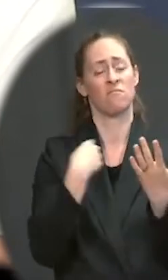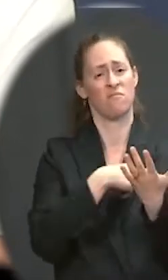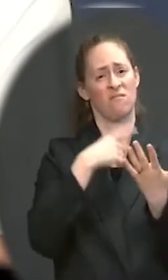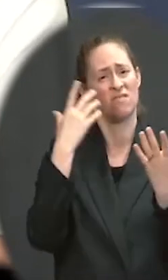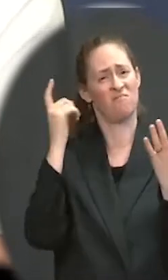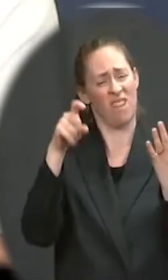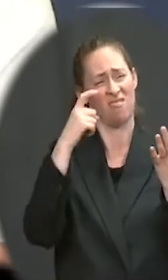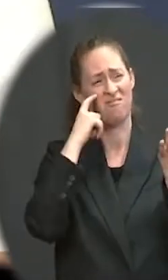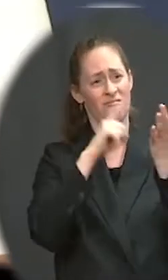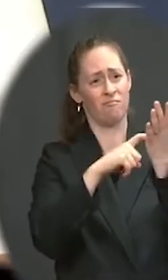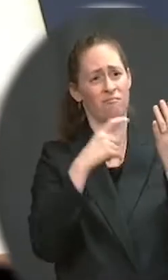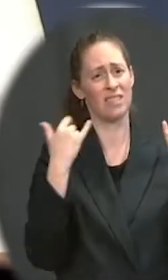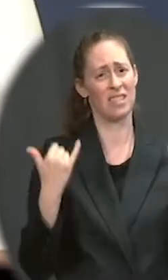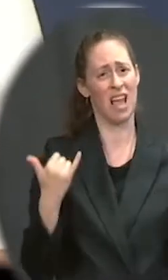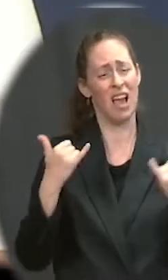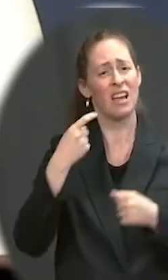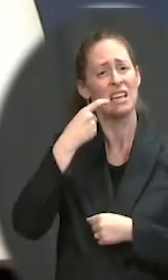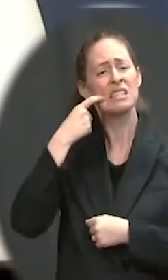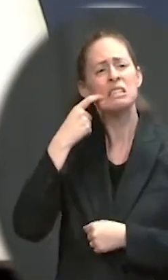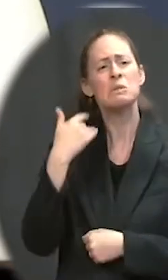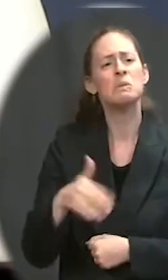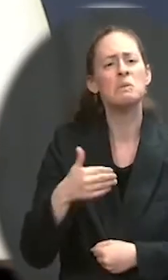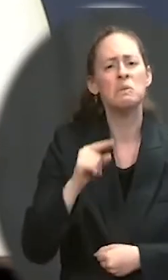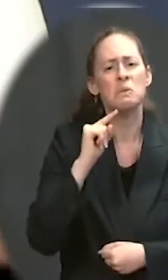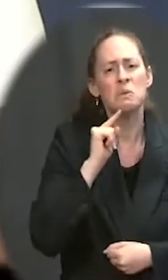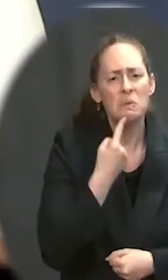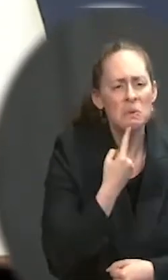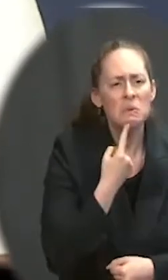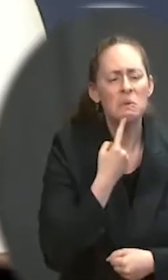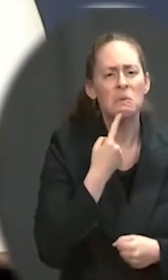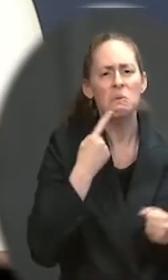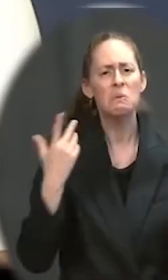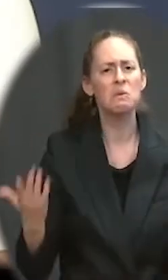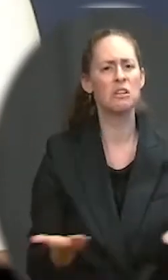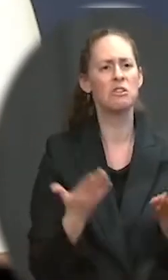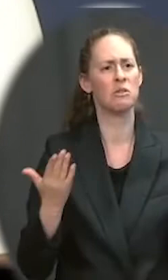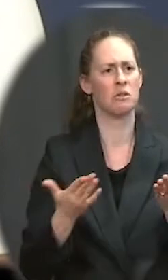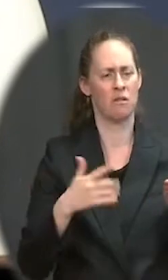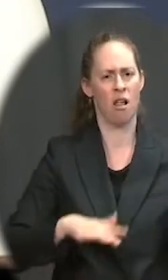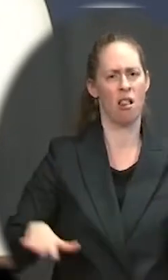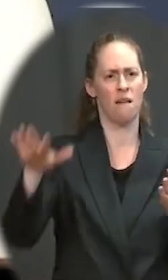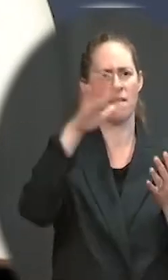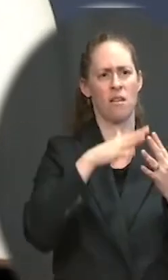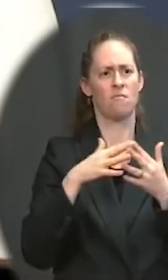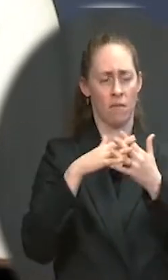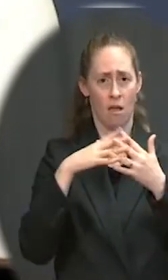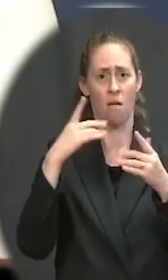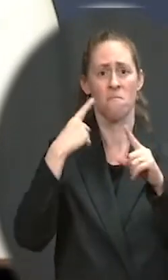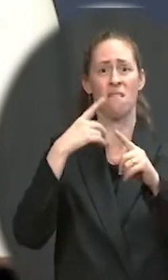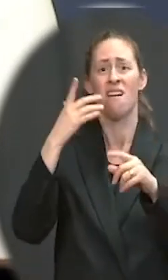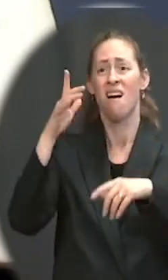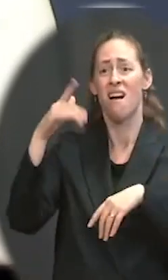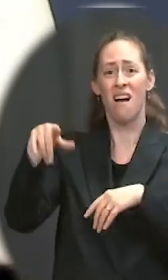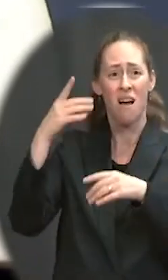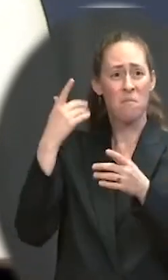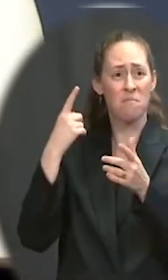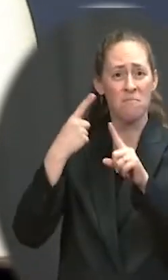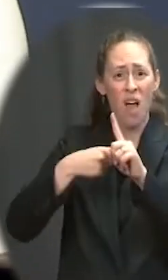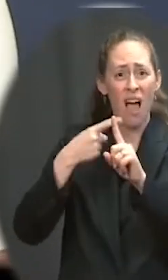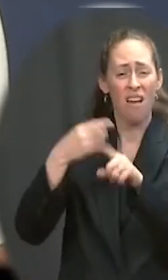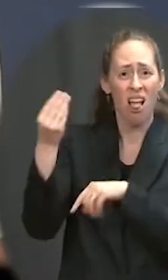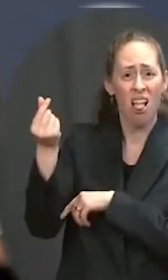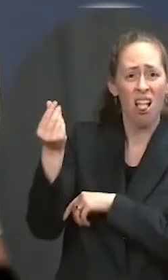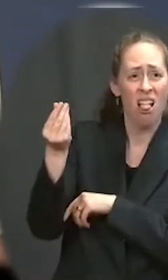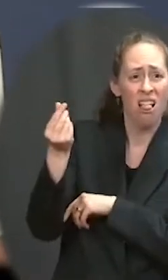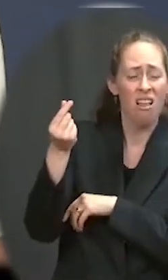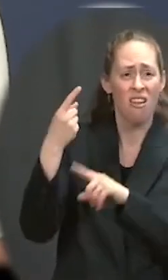for Americans who have fallen behind on rent during the pandemic. A recent study estimates that there were 1.55 million